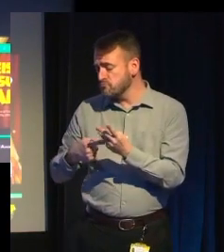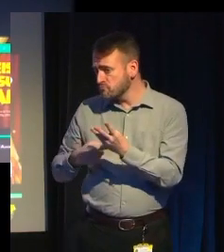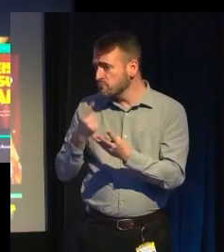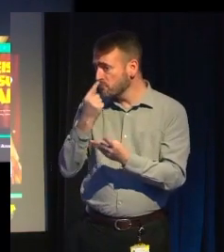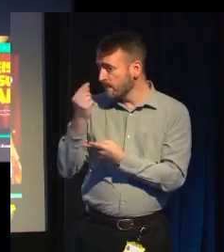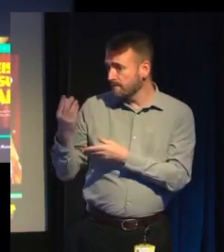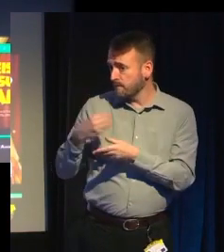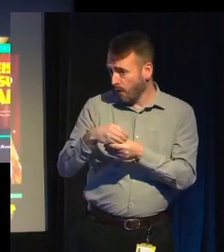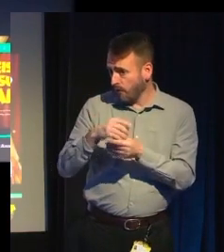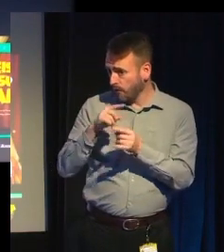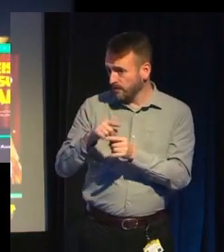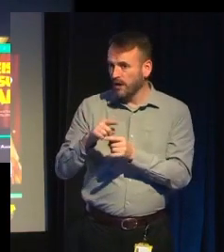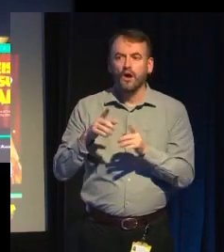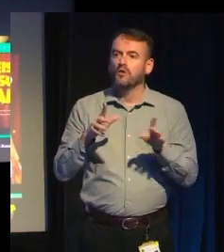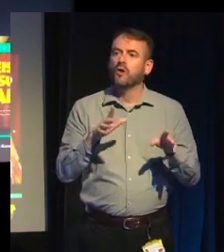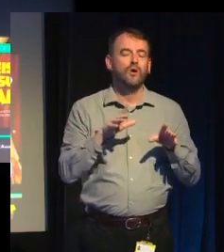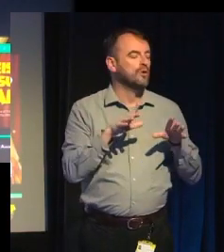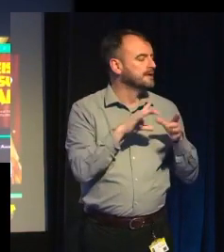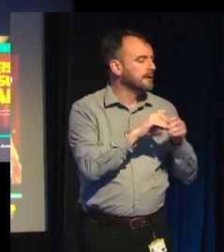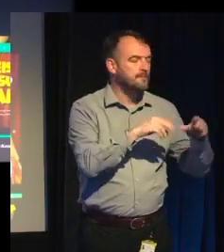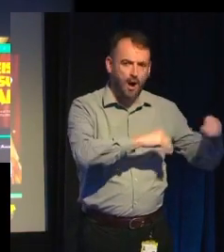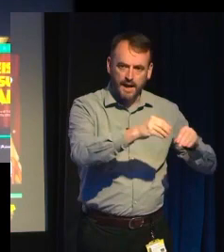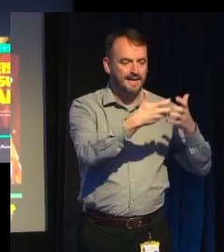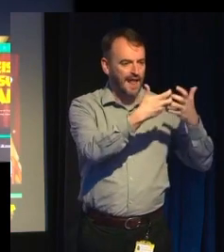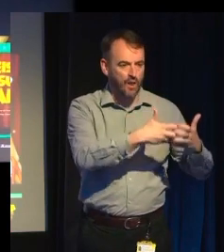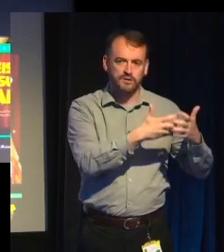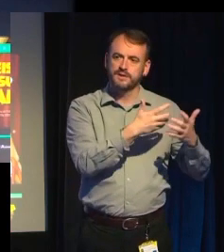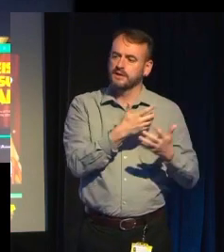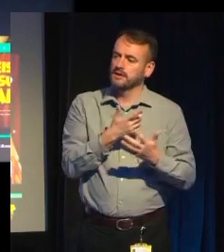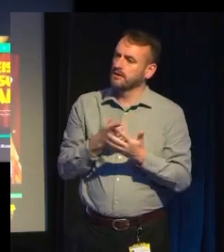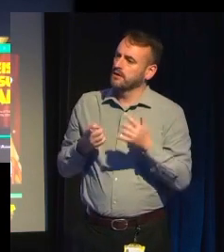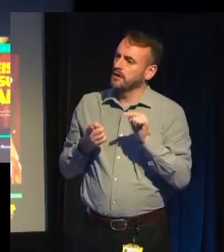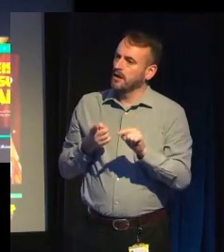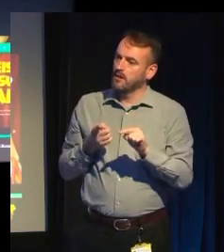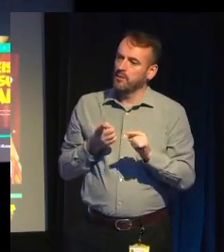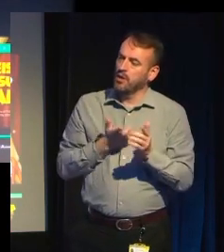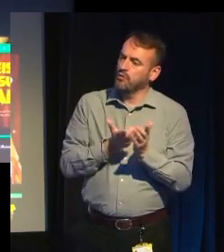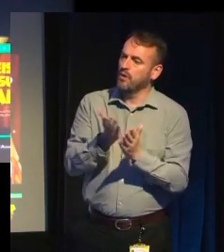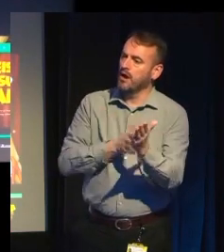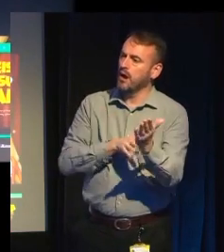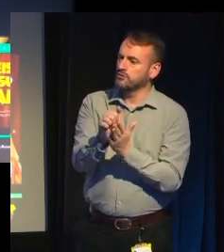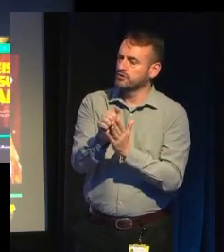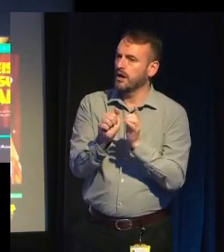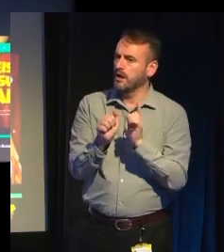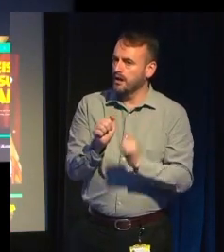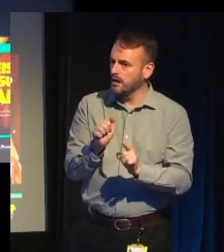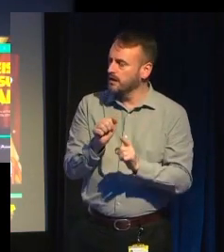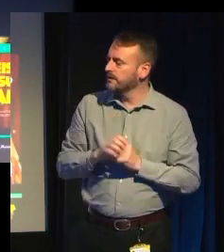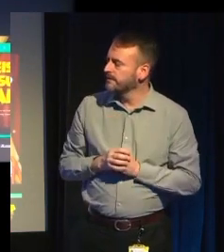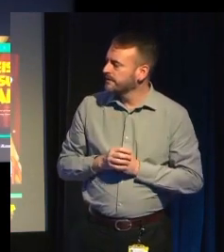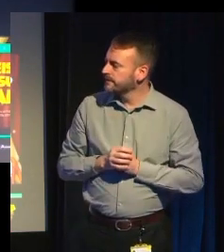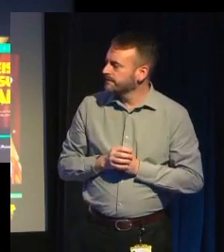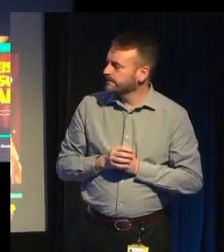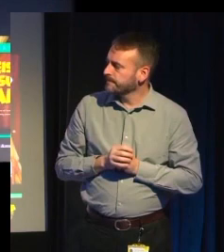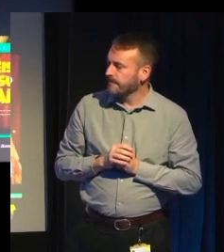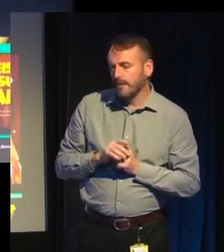not to do with the market or not to do with technology, but it's to do with culture. And I think it has had,